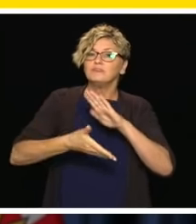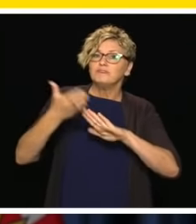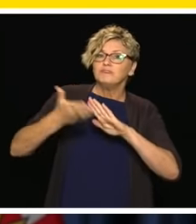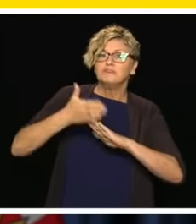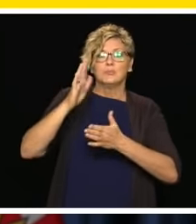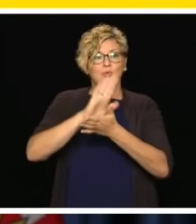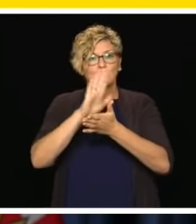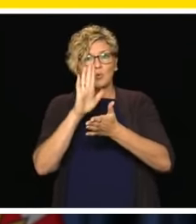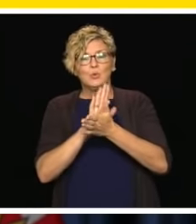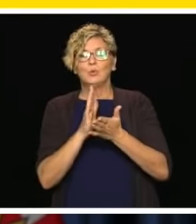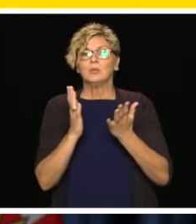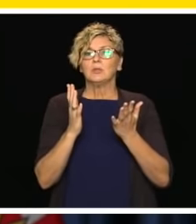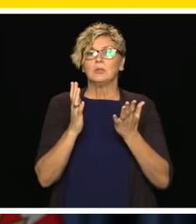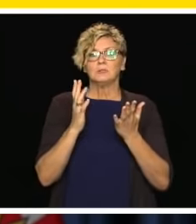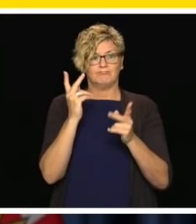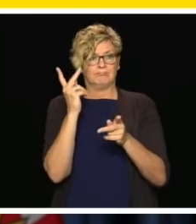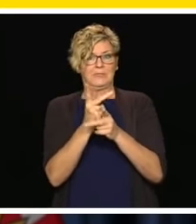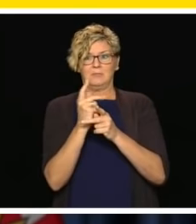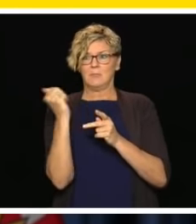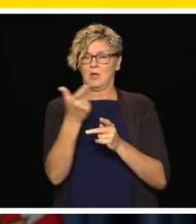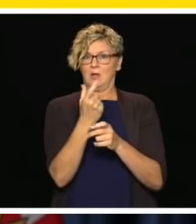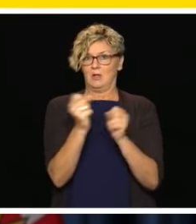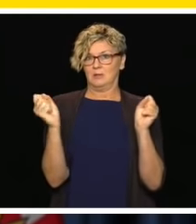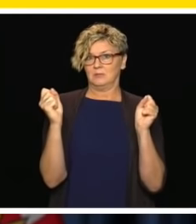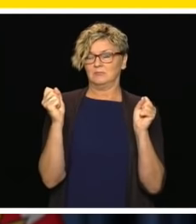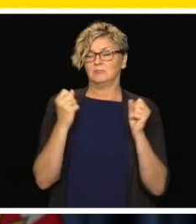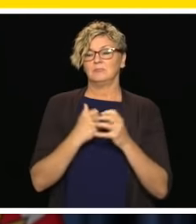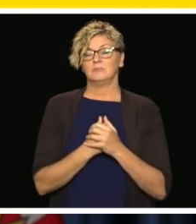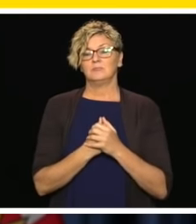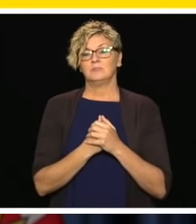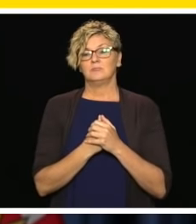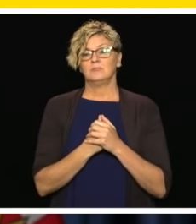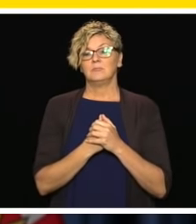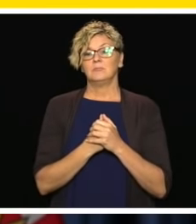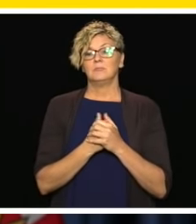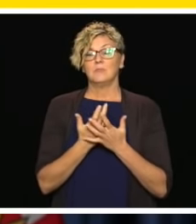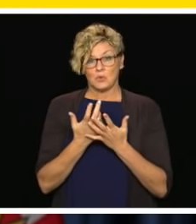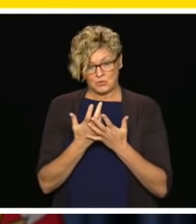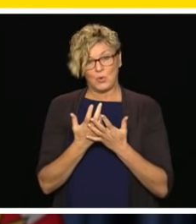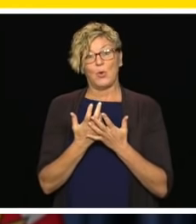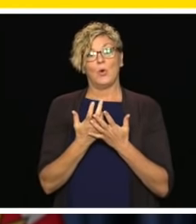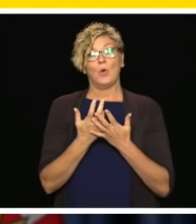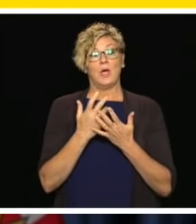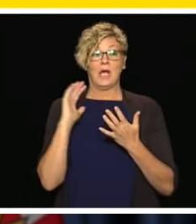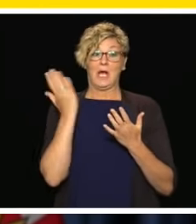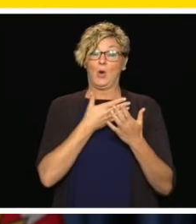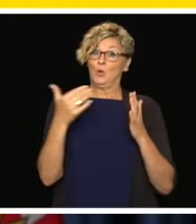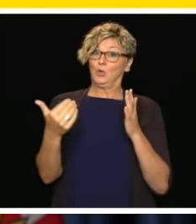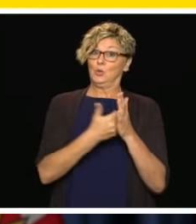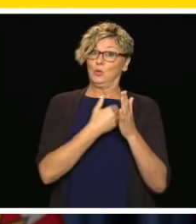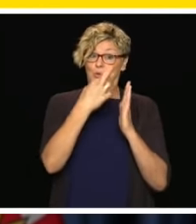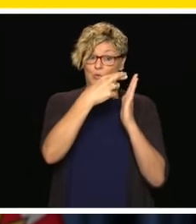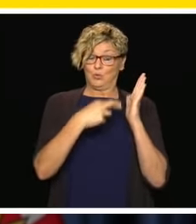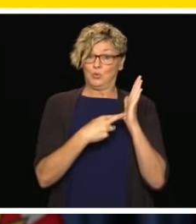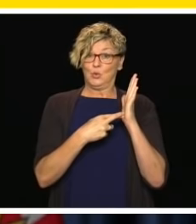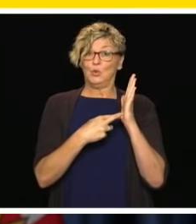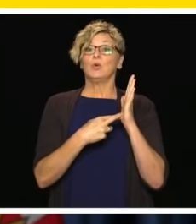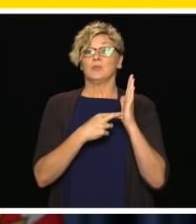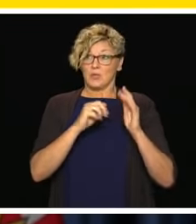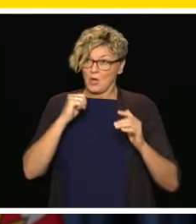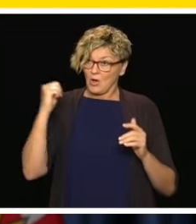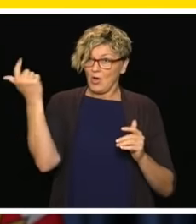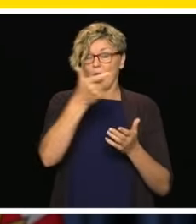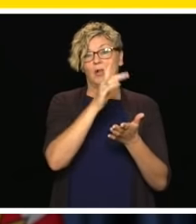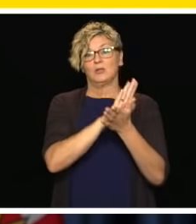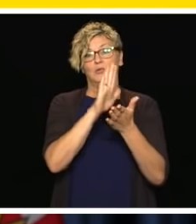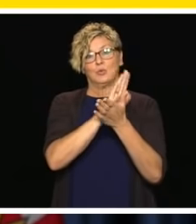and education professionals. All boards of education and independent schools will be required to implement these measures and